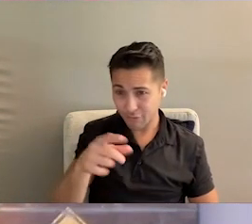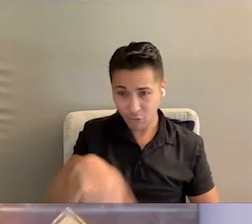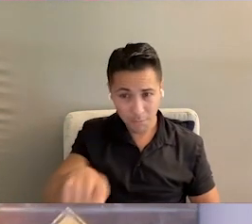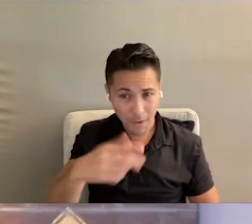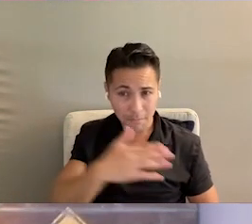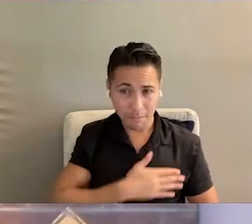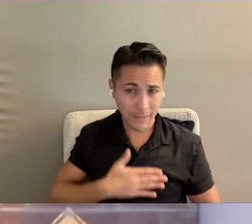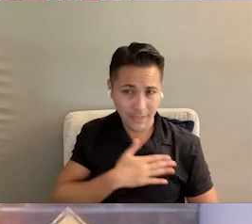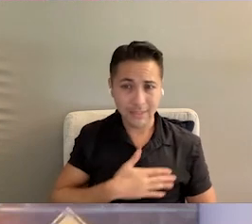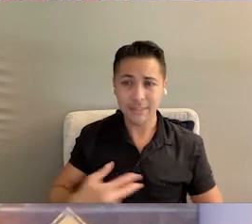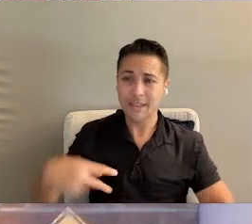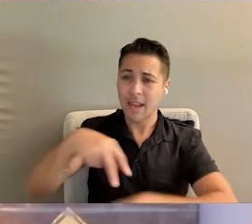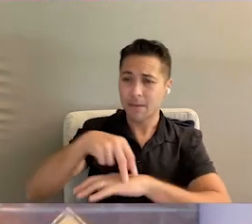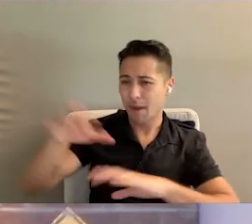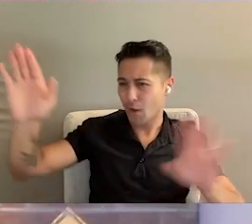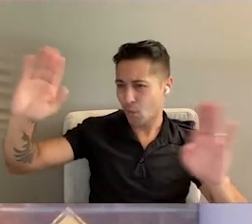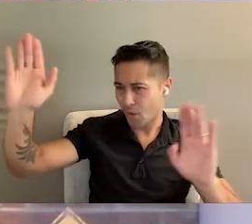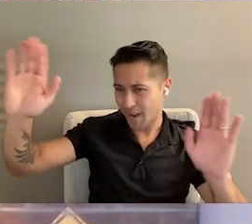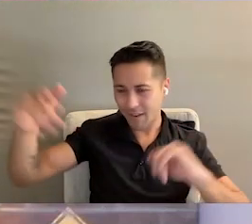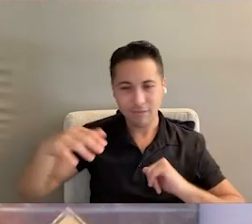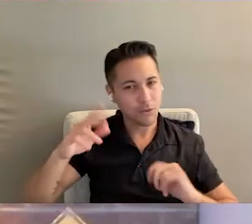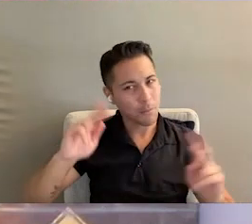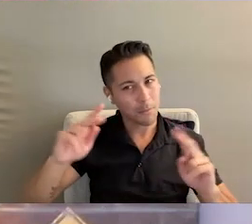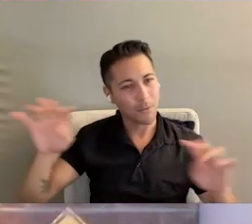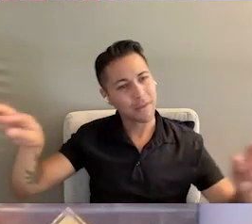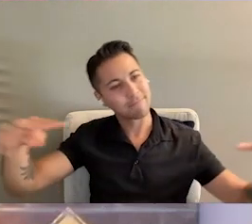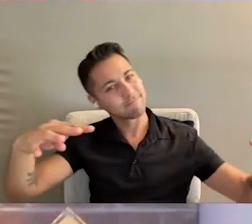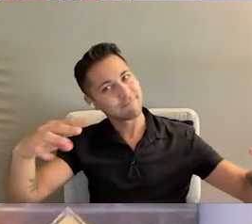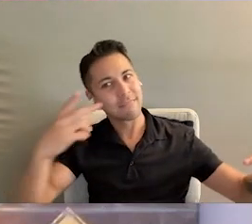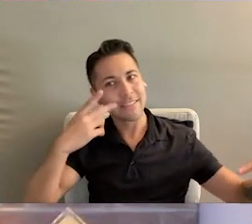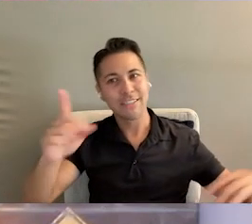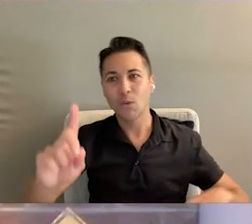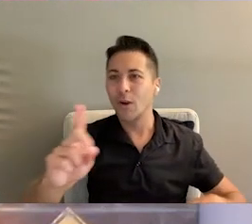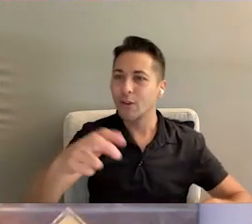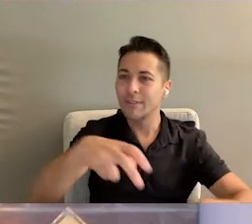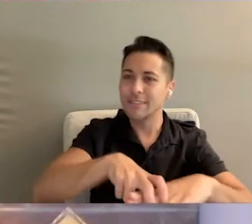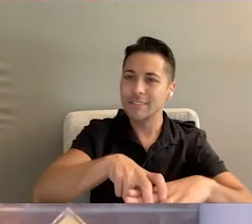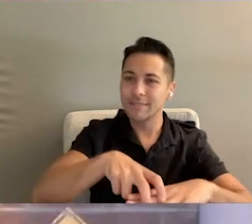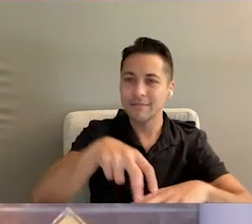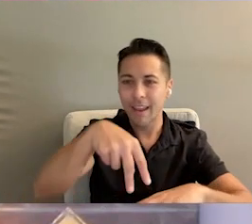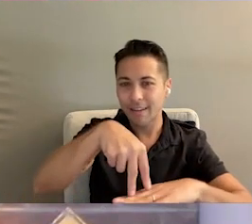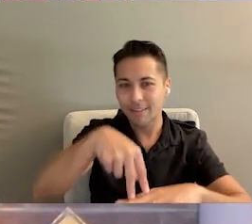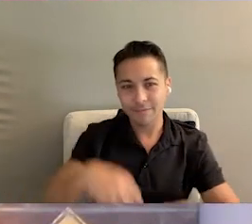if you could please stand up and wave so that people can see where you are.